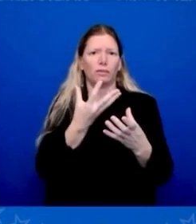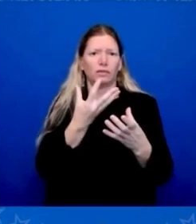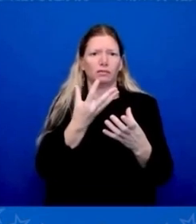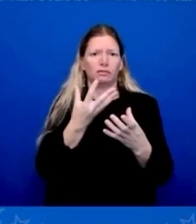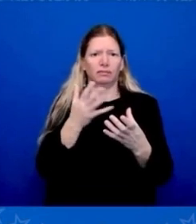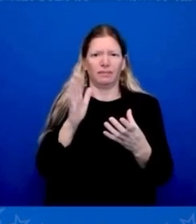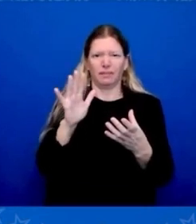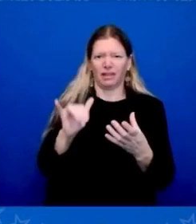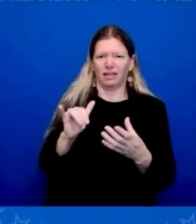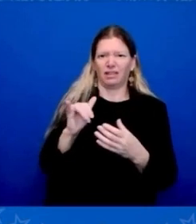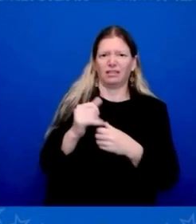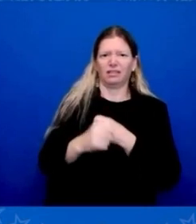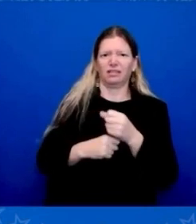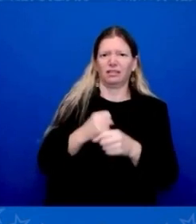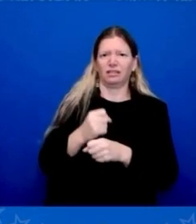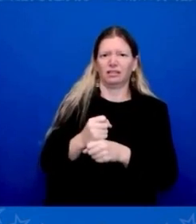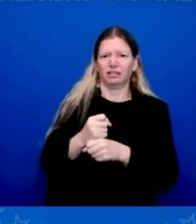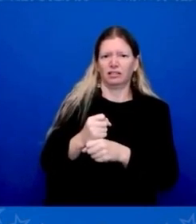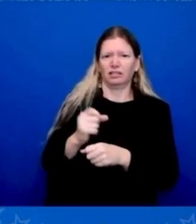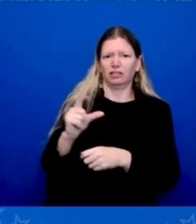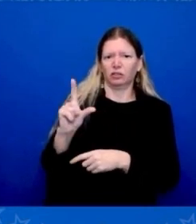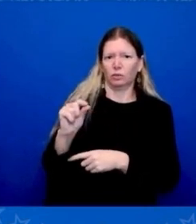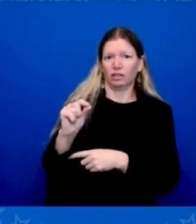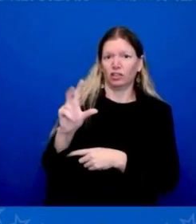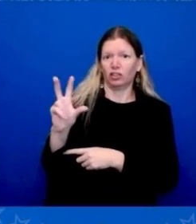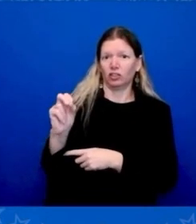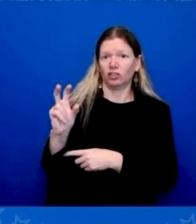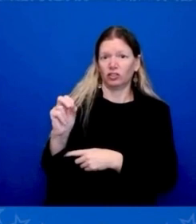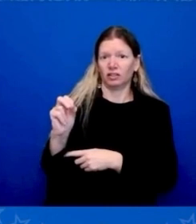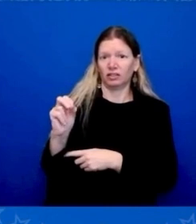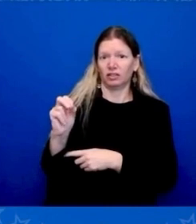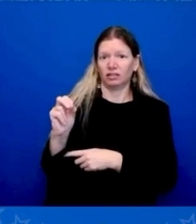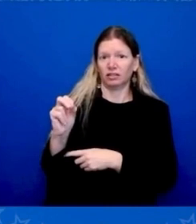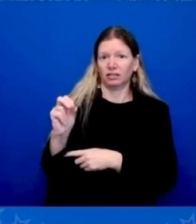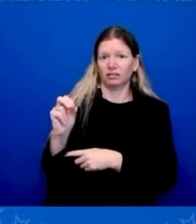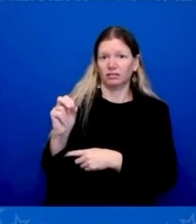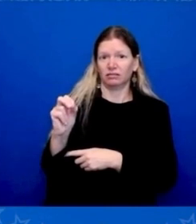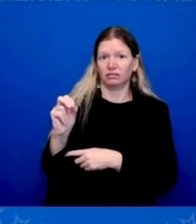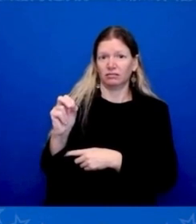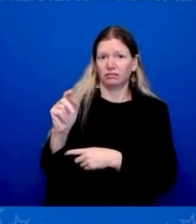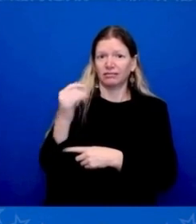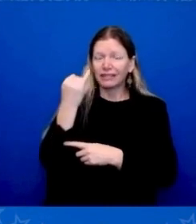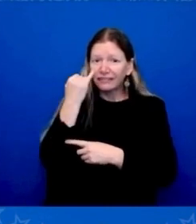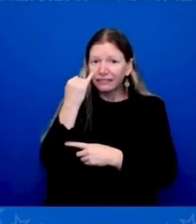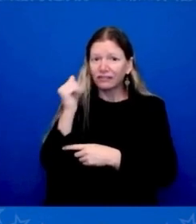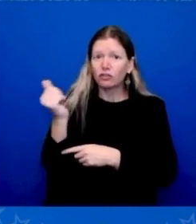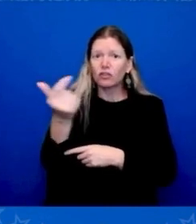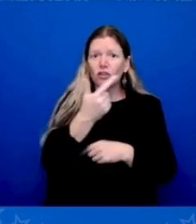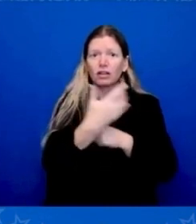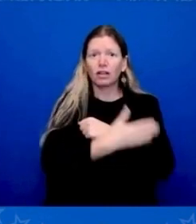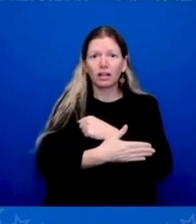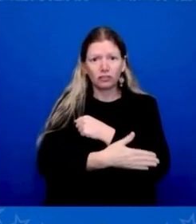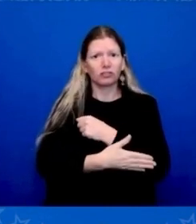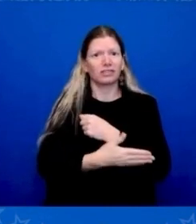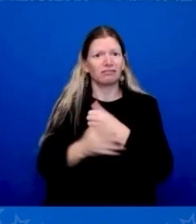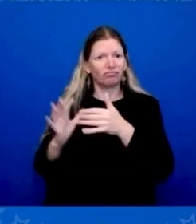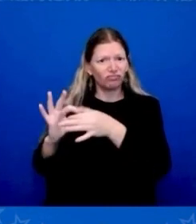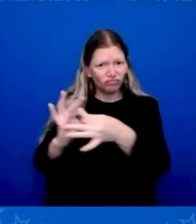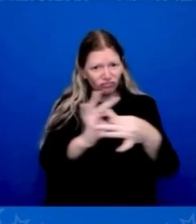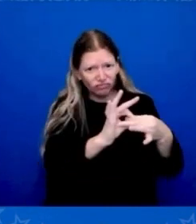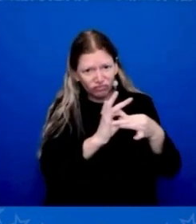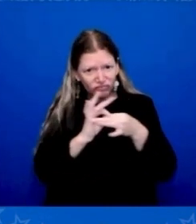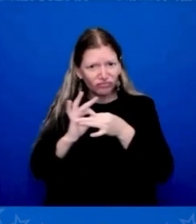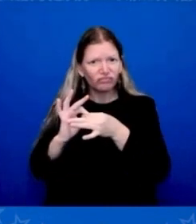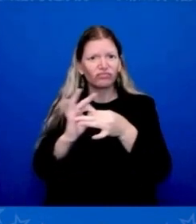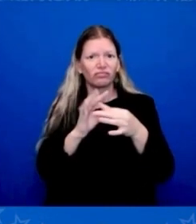Countries following the IRA playbook, which is the one we passed, clean energy jobs are going to create manufacturing jobs. For